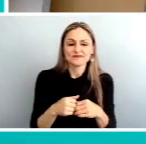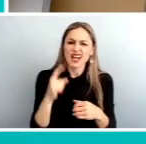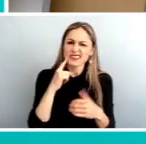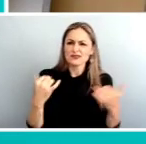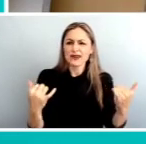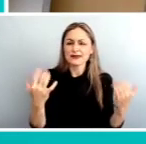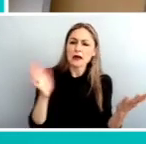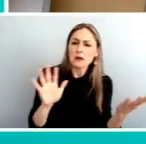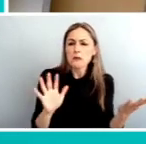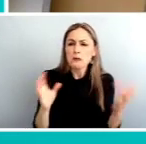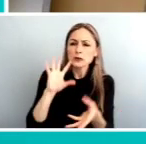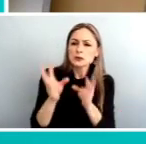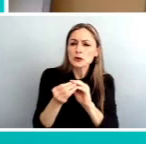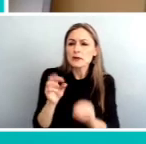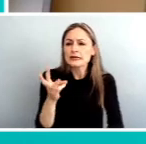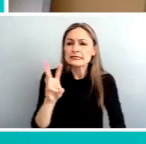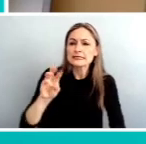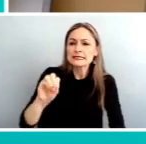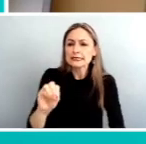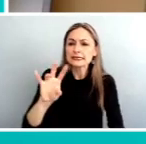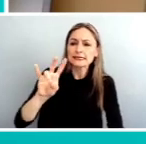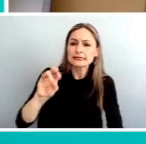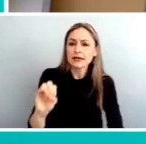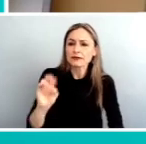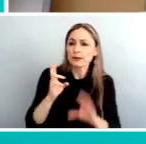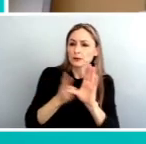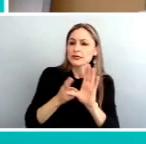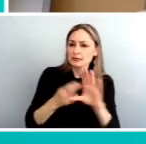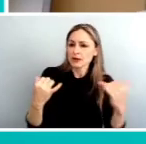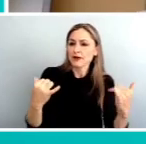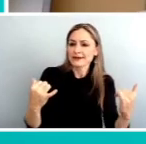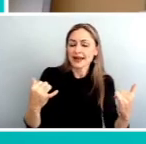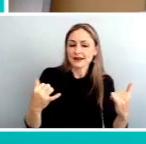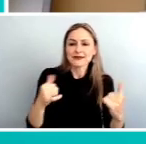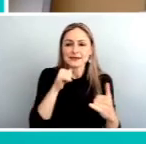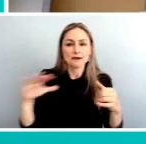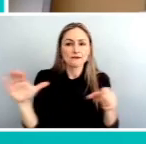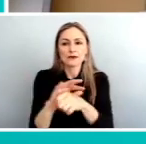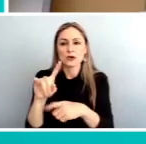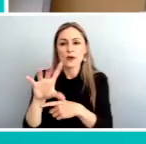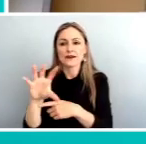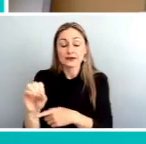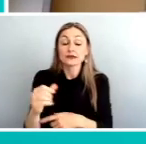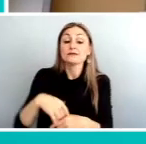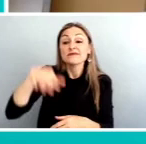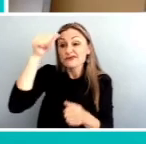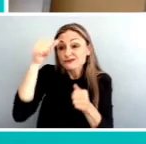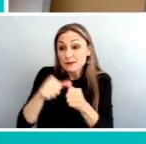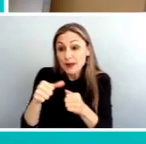and 70 who are participating right now. I will remind you that your